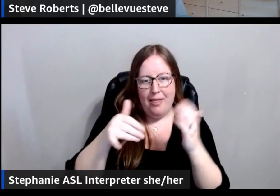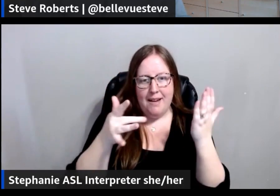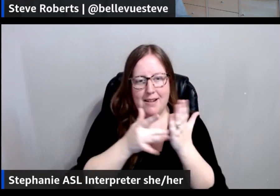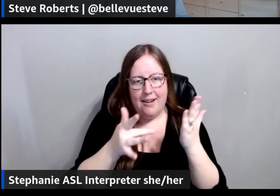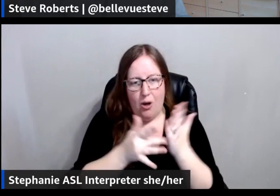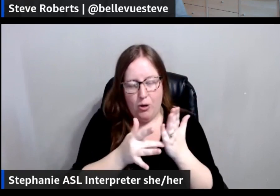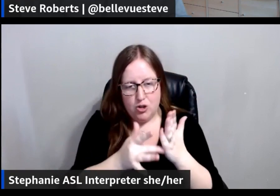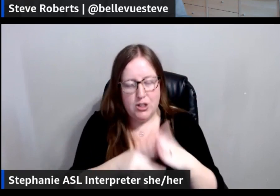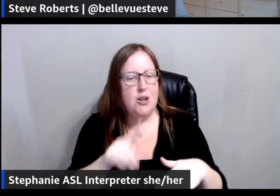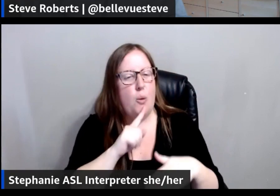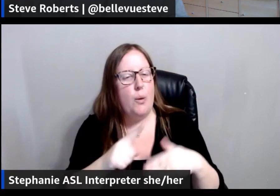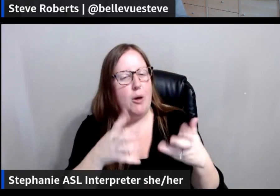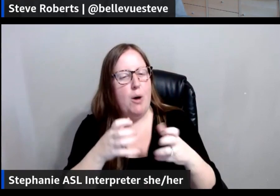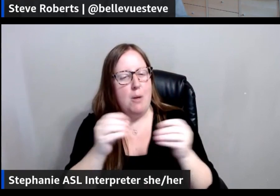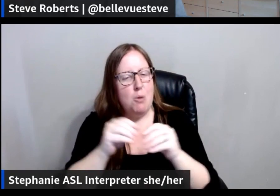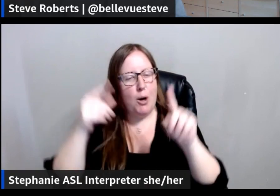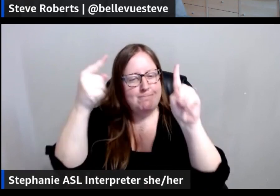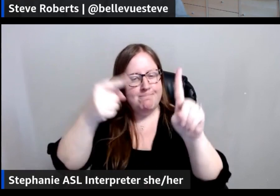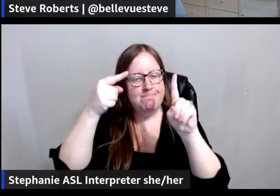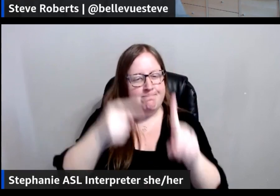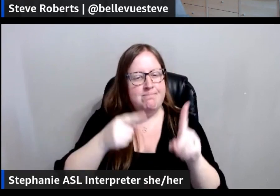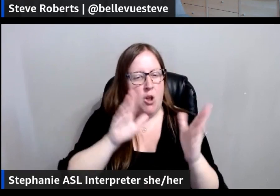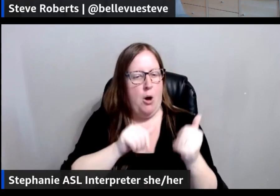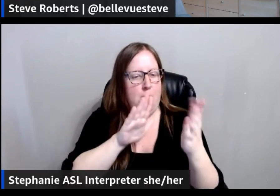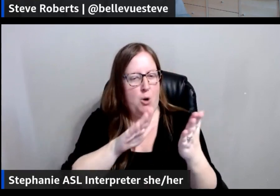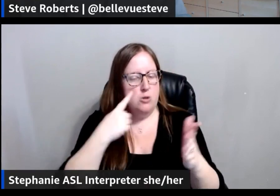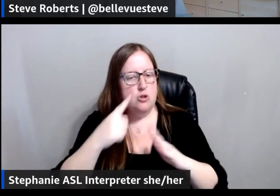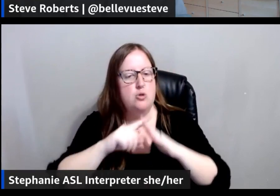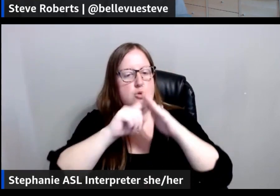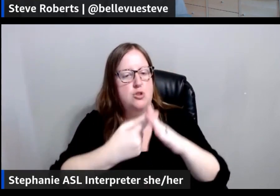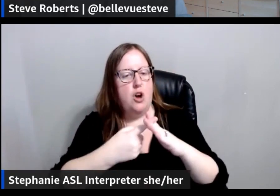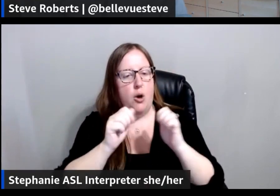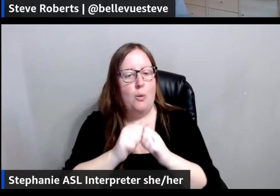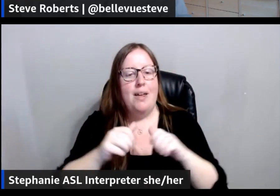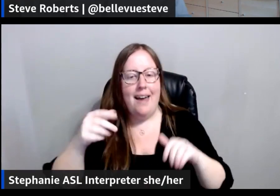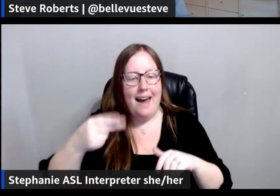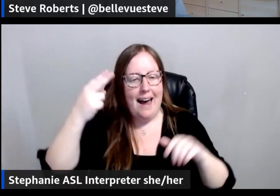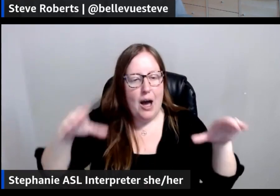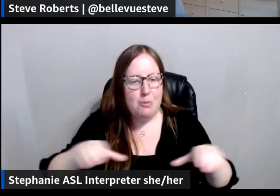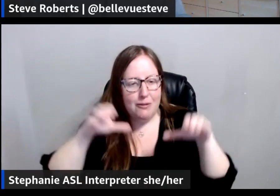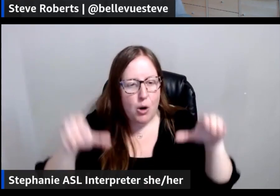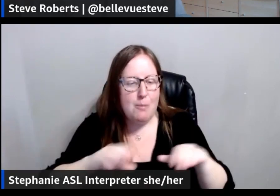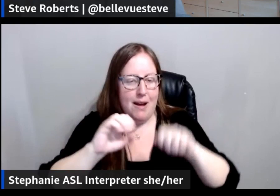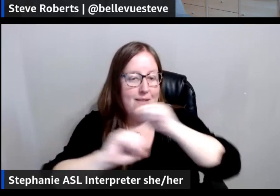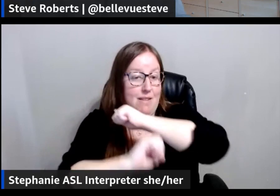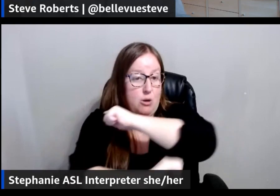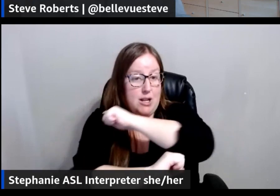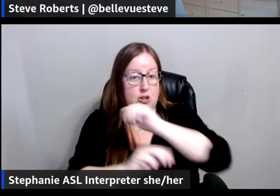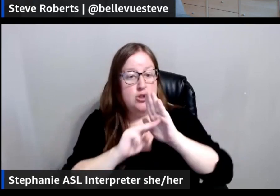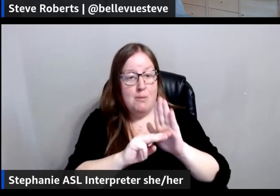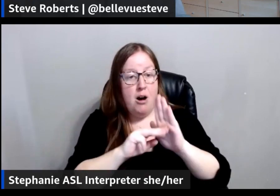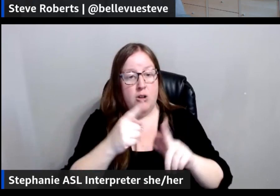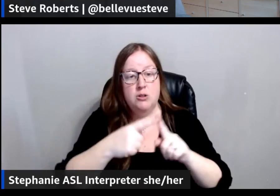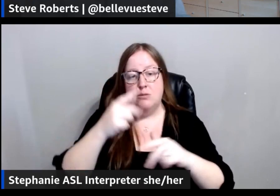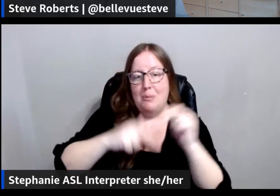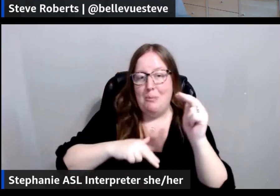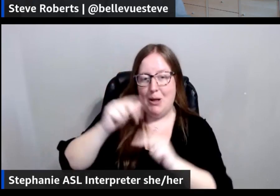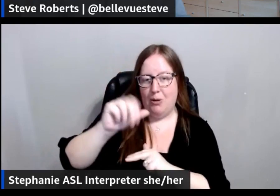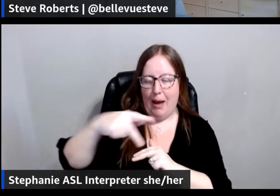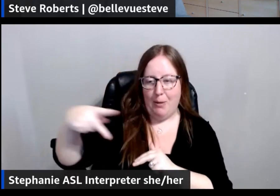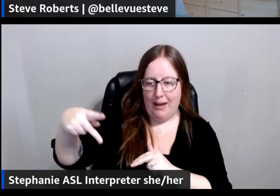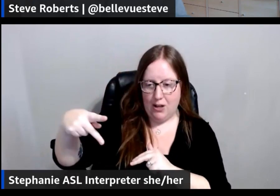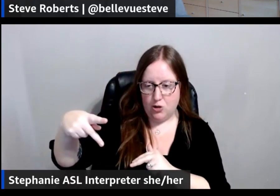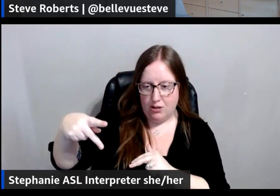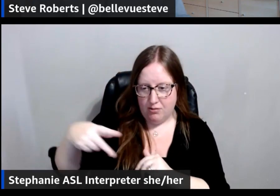So, they really want a more straightforward way to get started with high-performing foundation models to build new applications. They